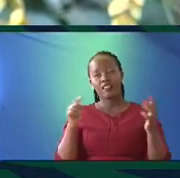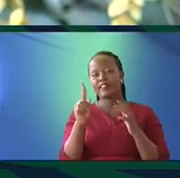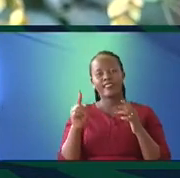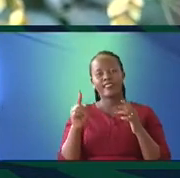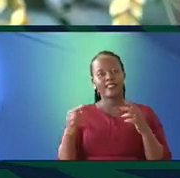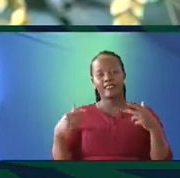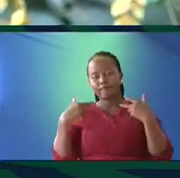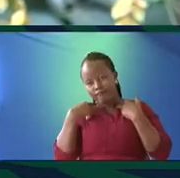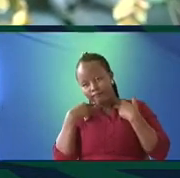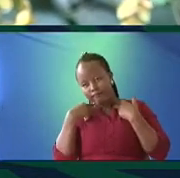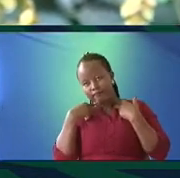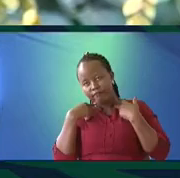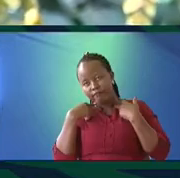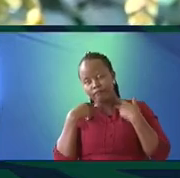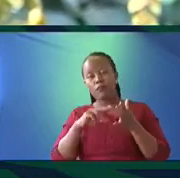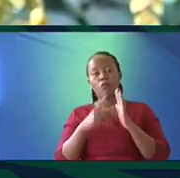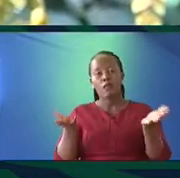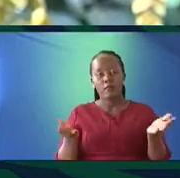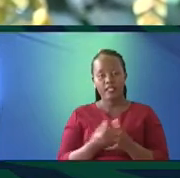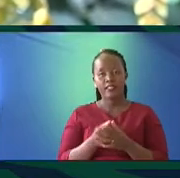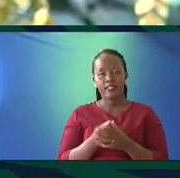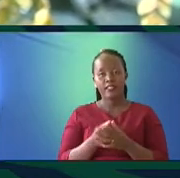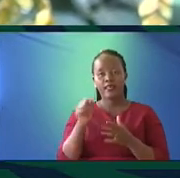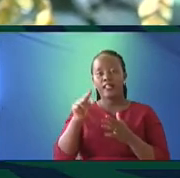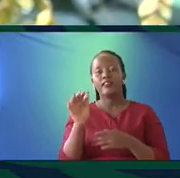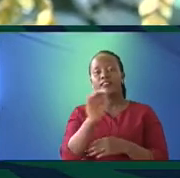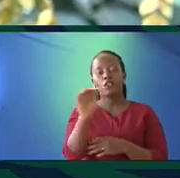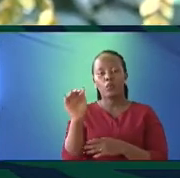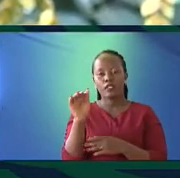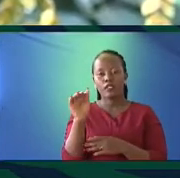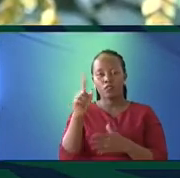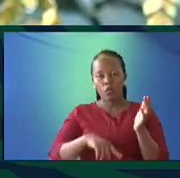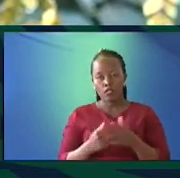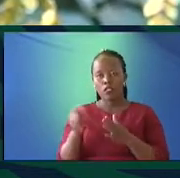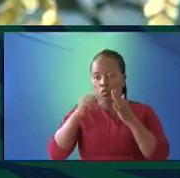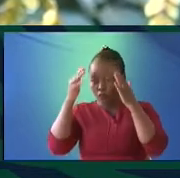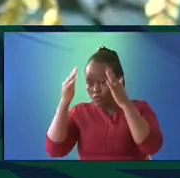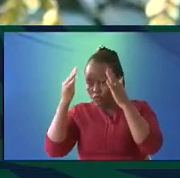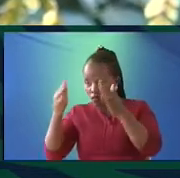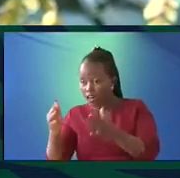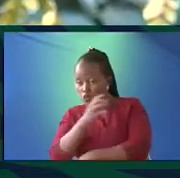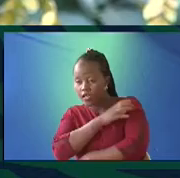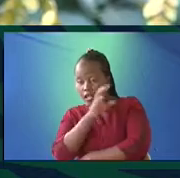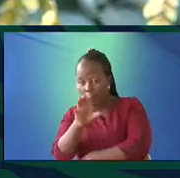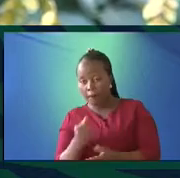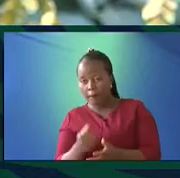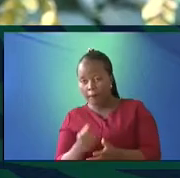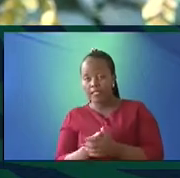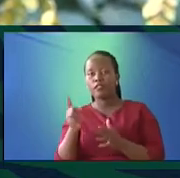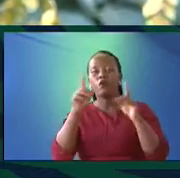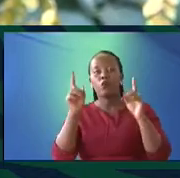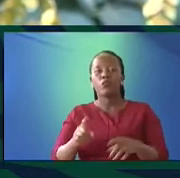enslavement. So, the clarion call is, we go for empowerment. Let us